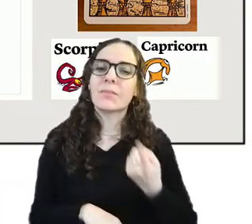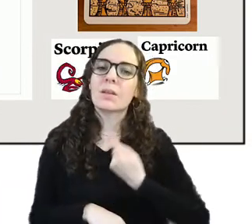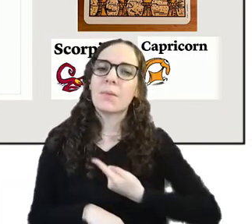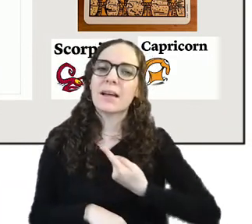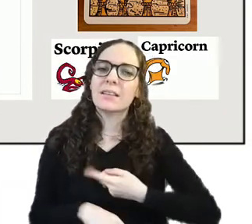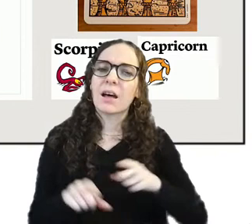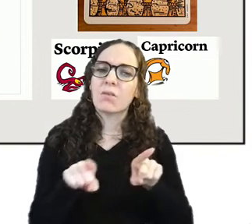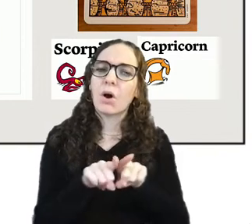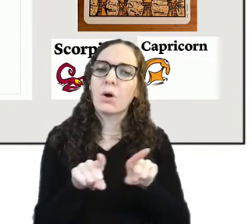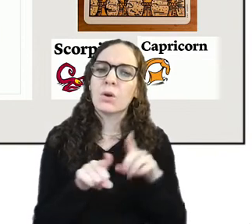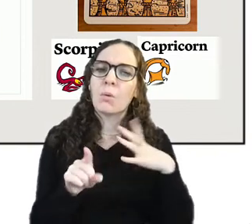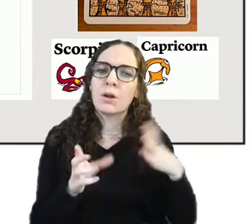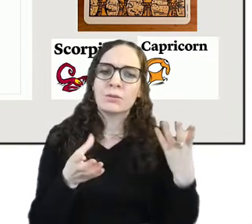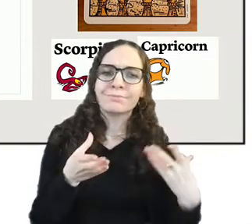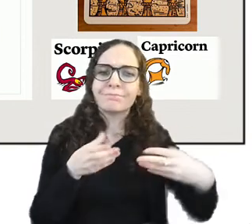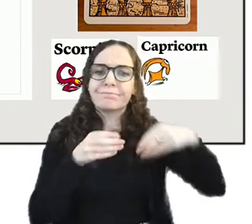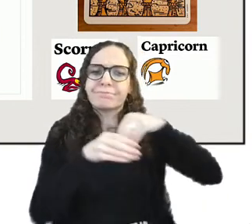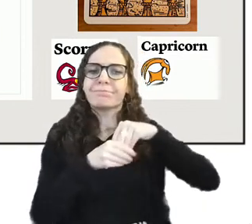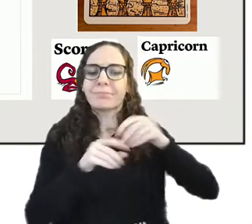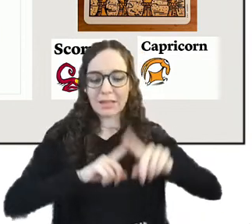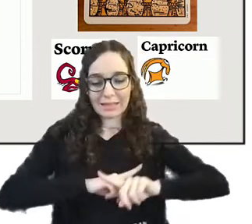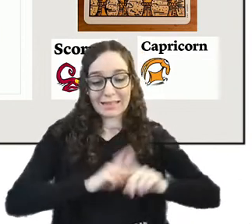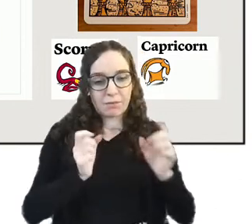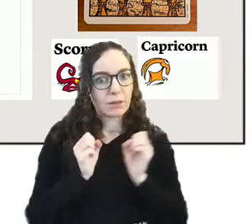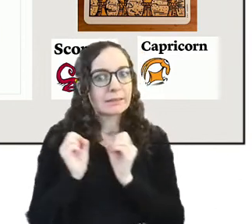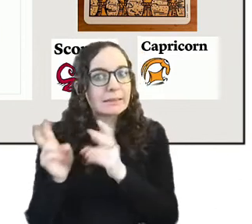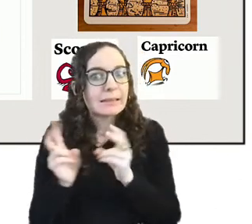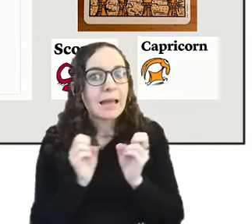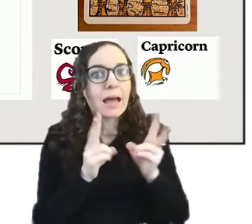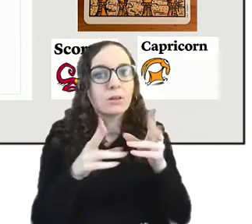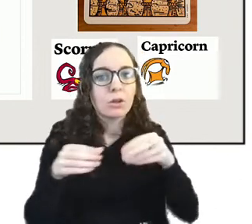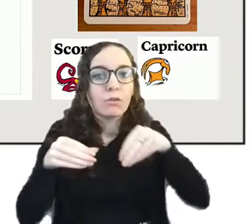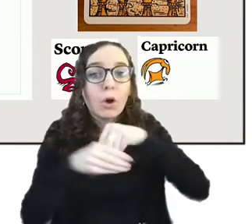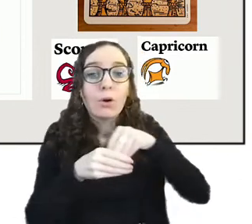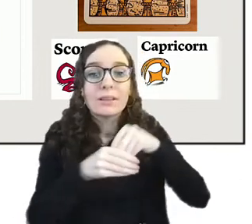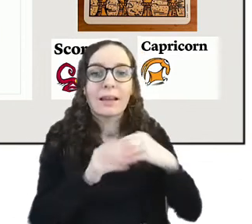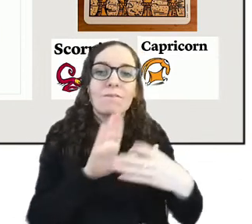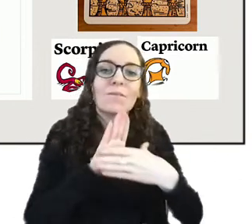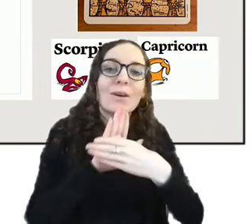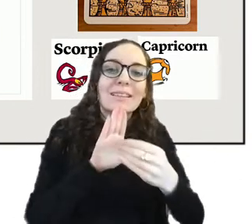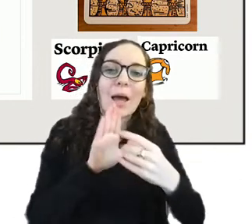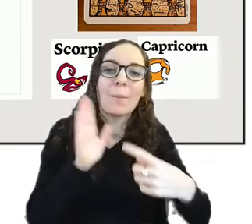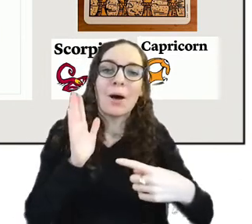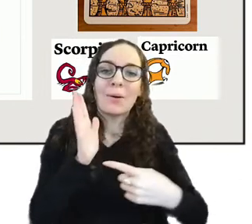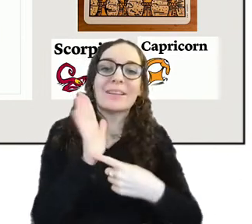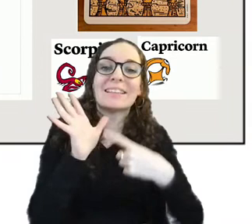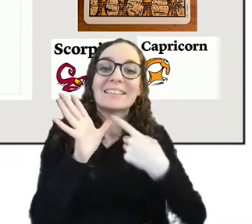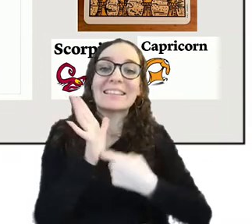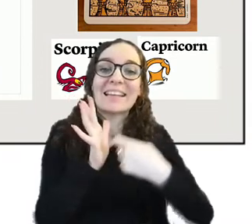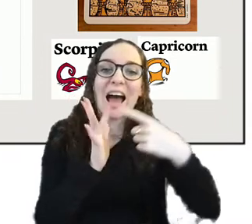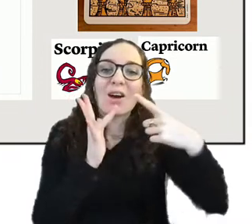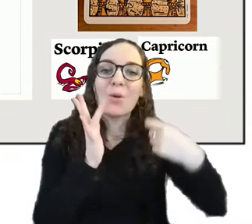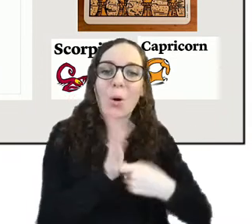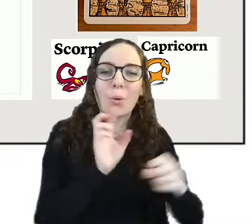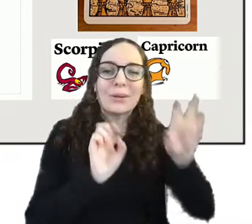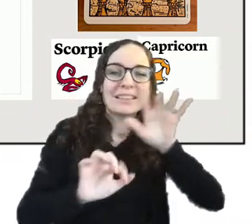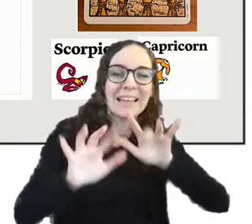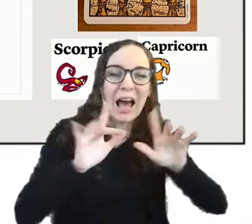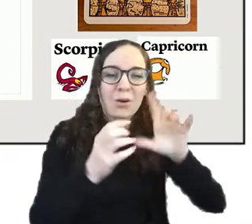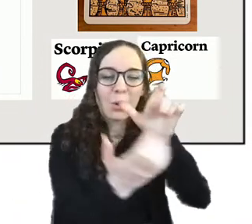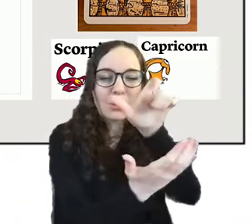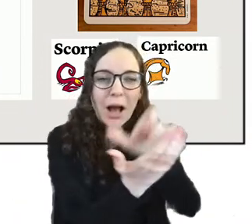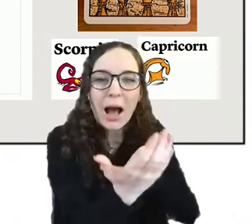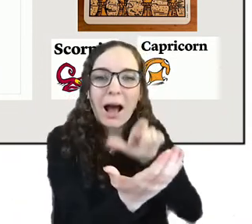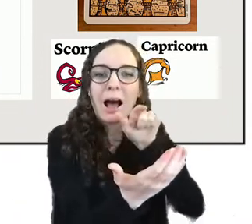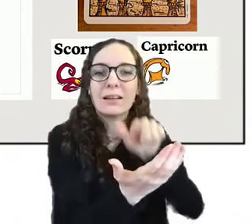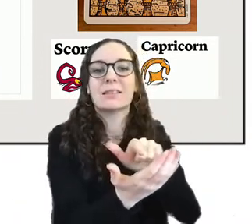different types of content so things like tarot cards and horoscopes and poems photos of press